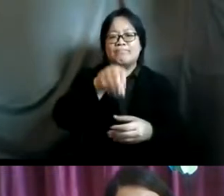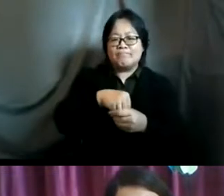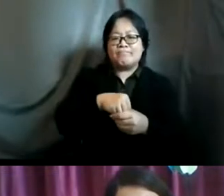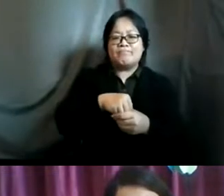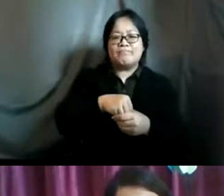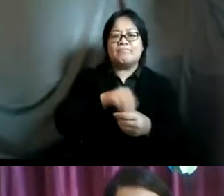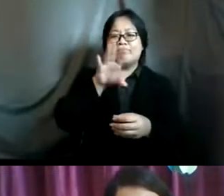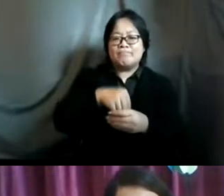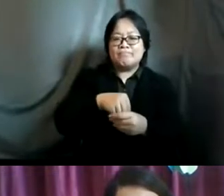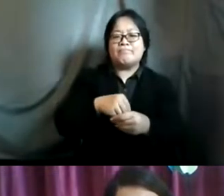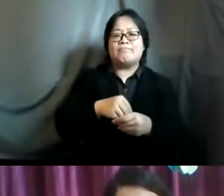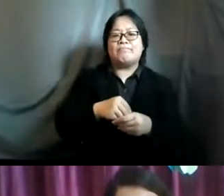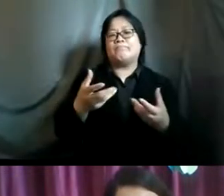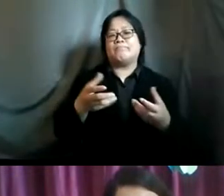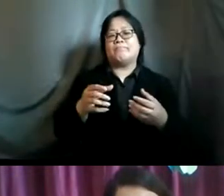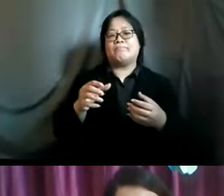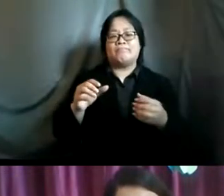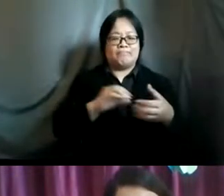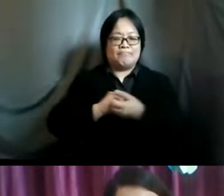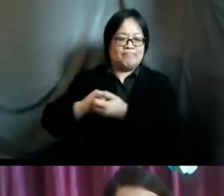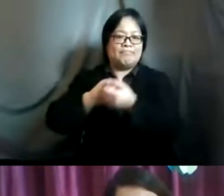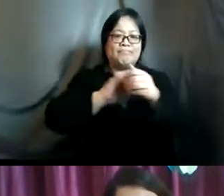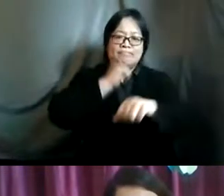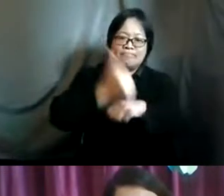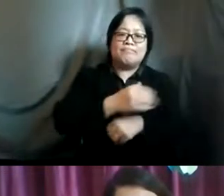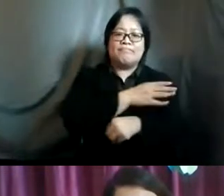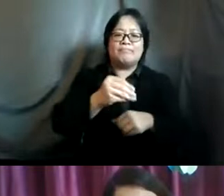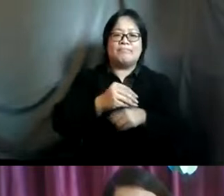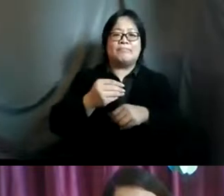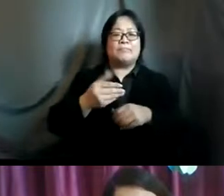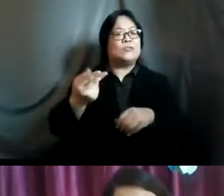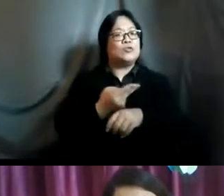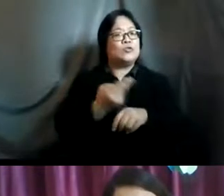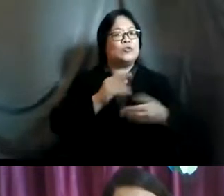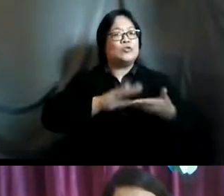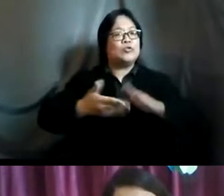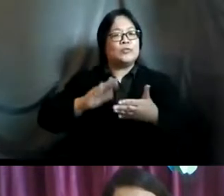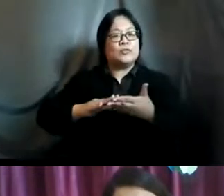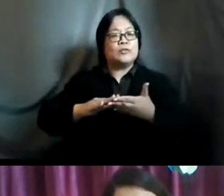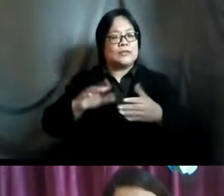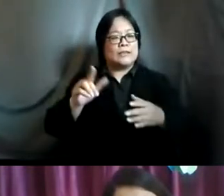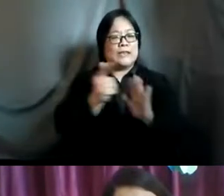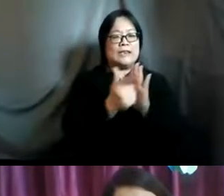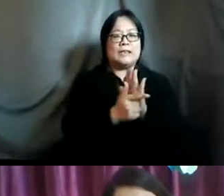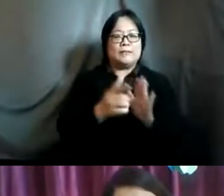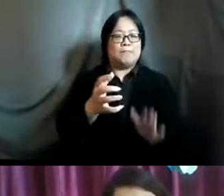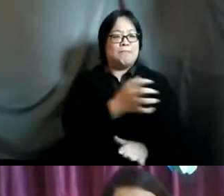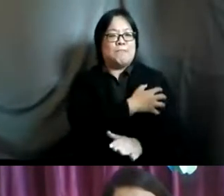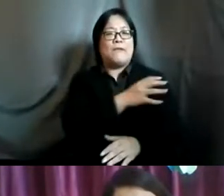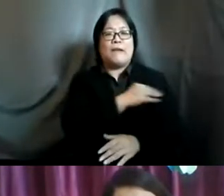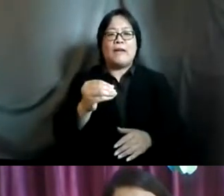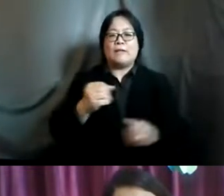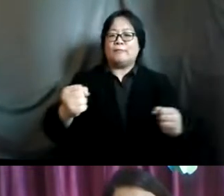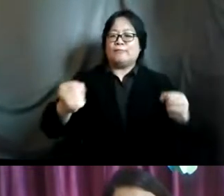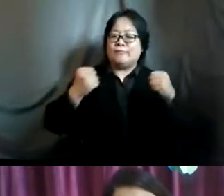alliance building and in particular usage of community legal empowerment initiatives and strengthening of effective